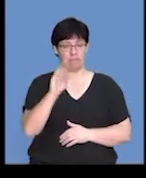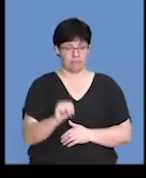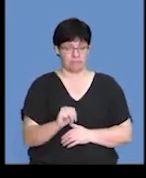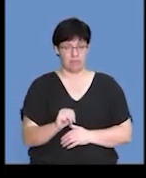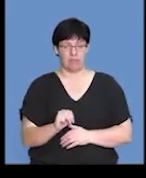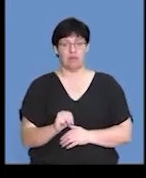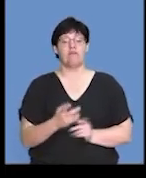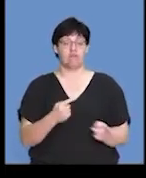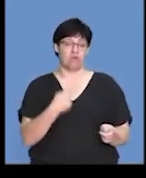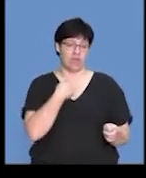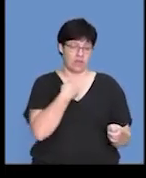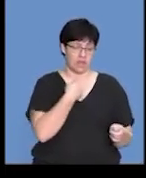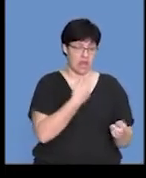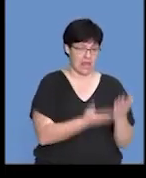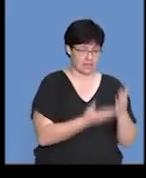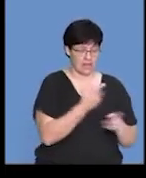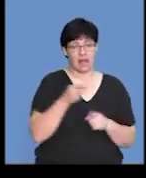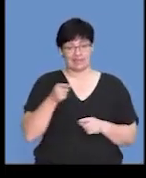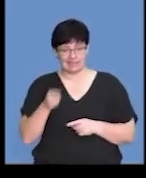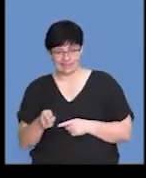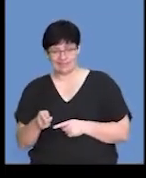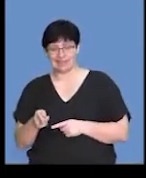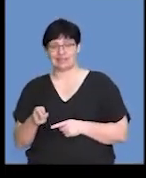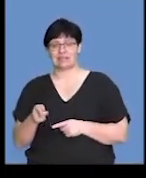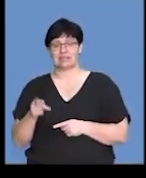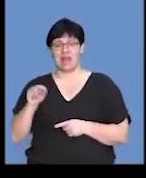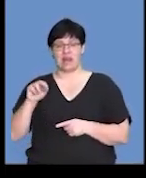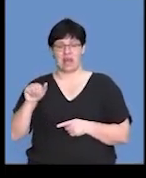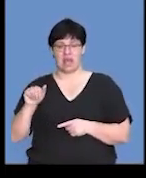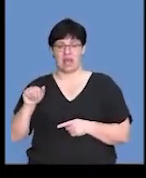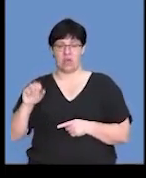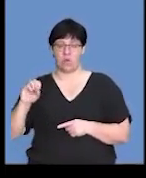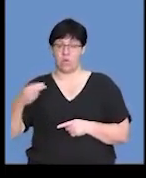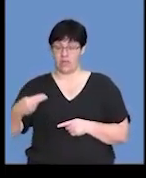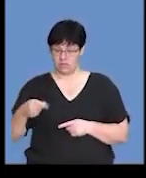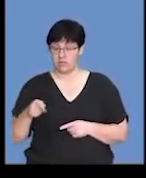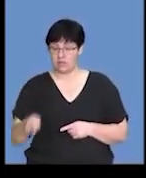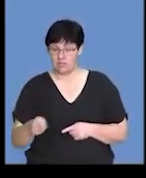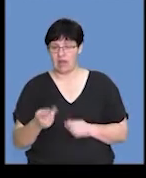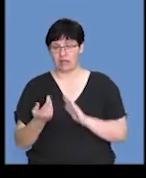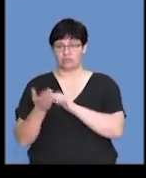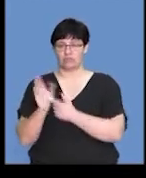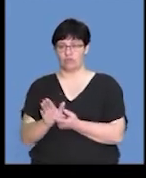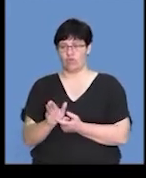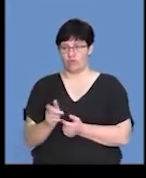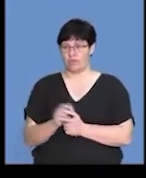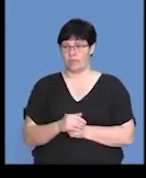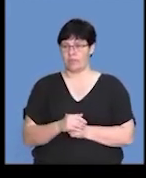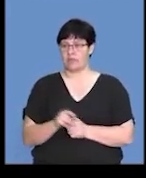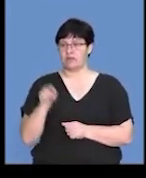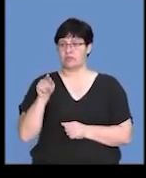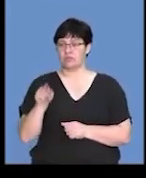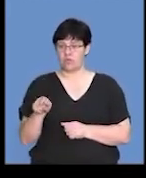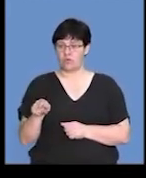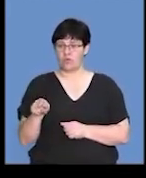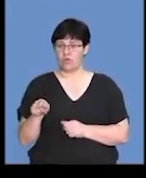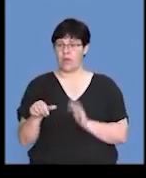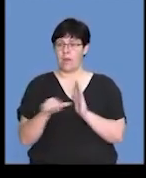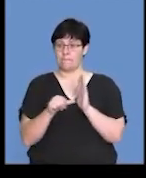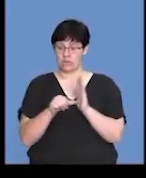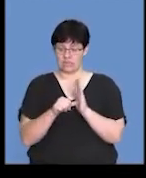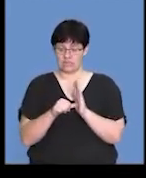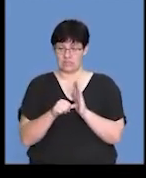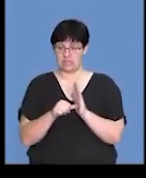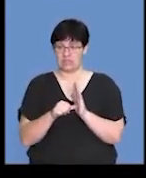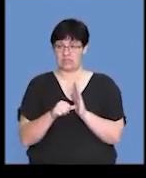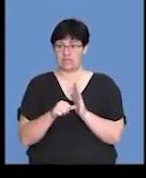the thyroxin-treated and sodium hydroxide-treated groups are indicated in the graph below. So, here the key is very important for us to note.